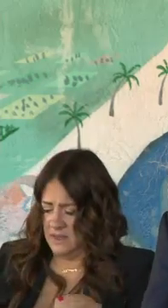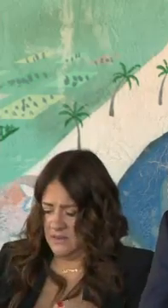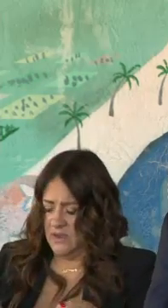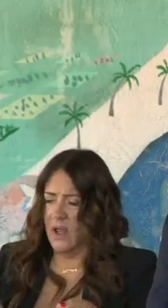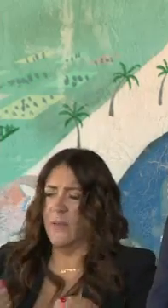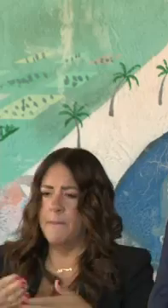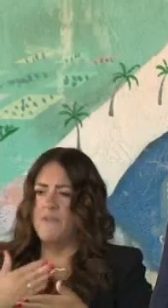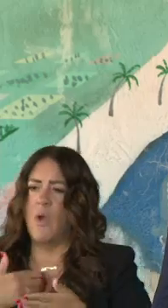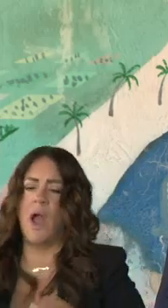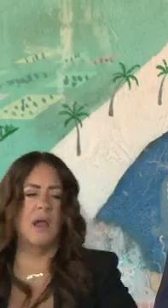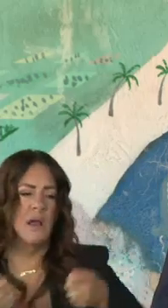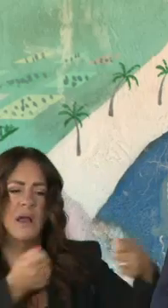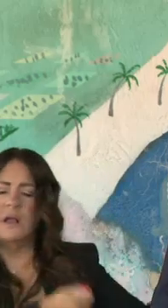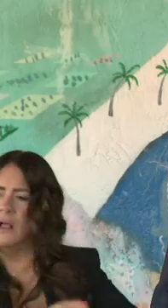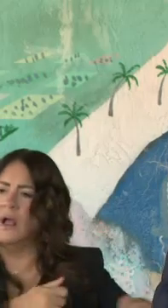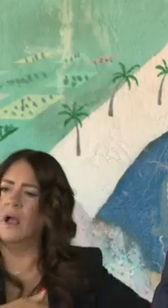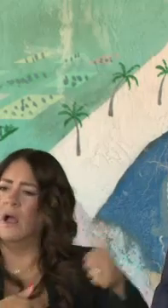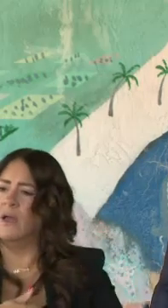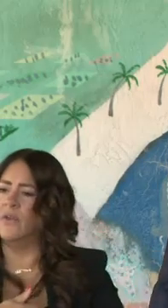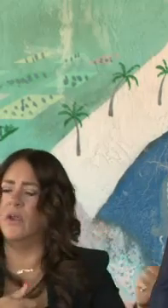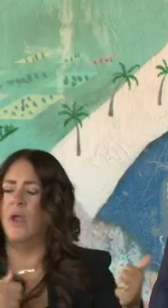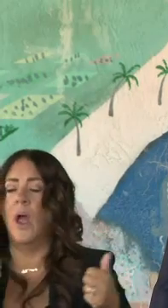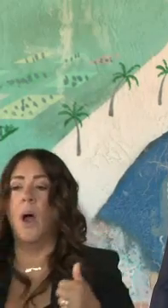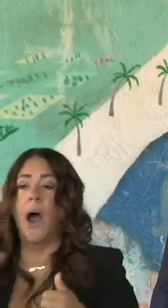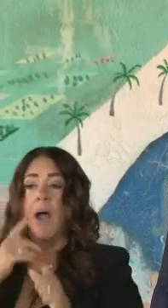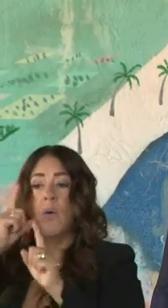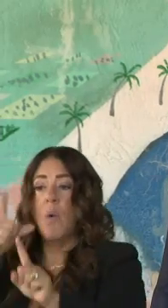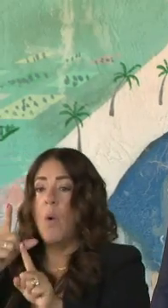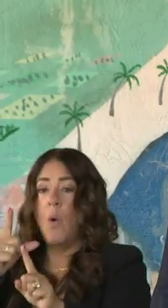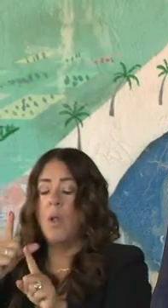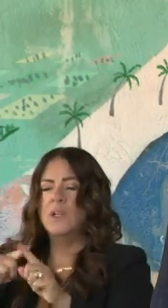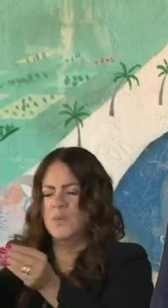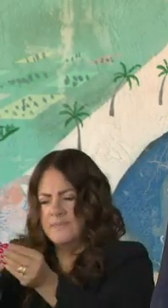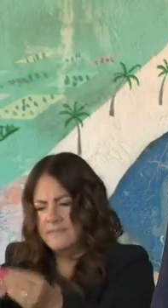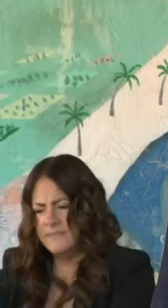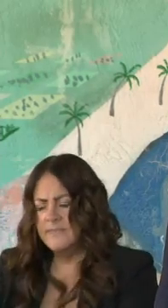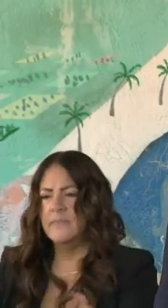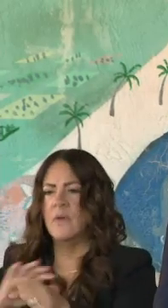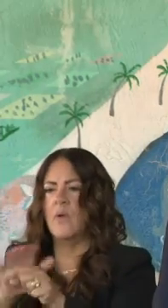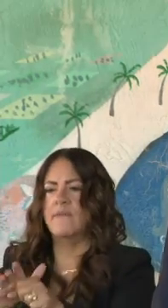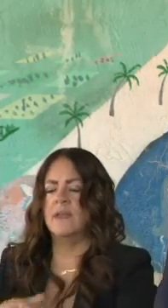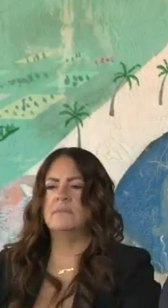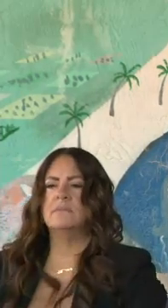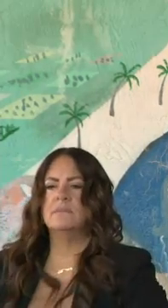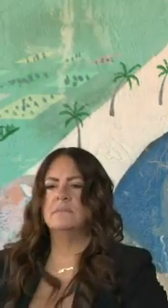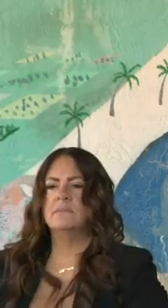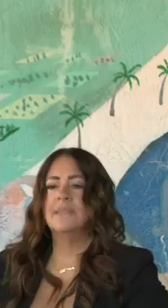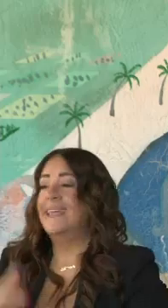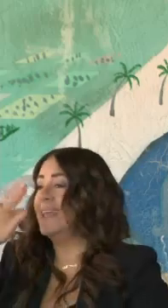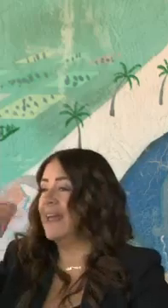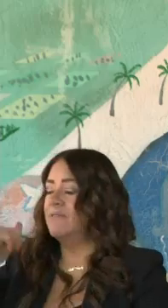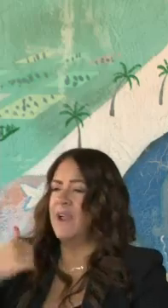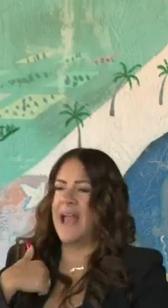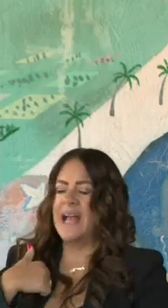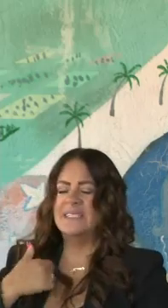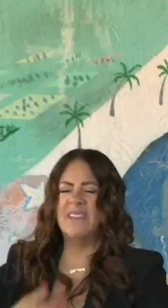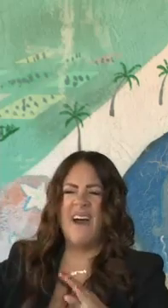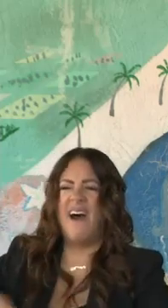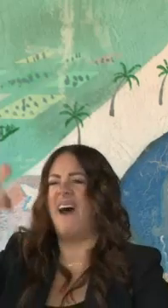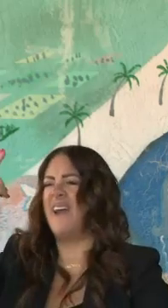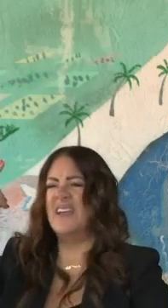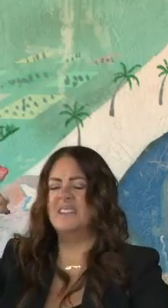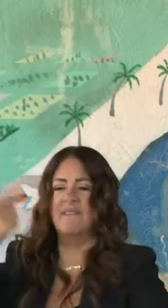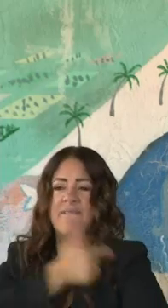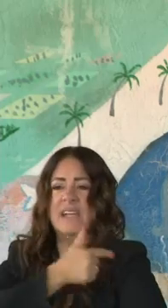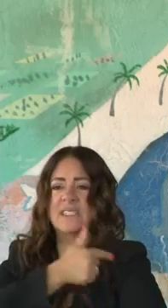go, and that's extinguishing this virus once and for all. While we're proud of the fact that California has among the highest vaccination rates in America,